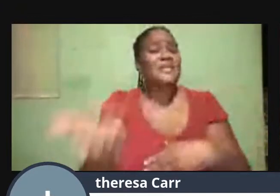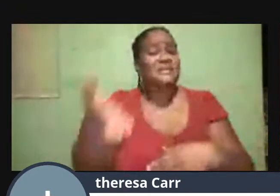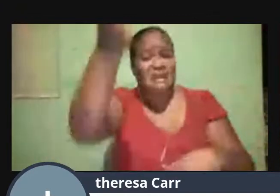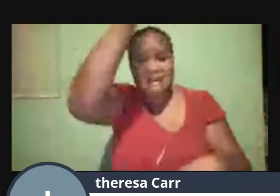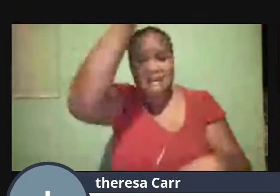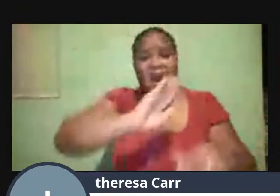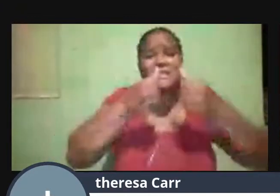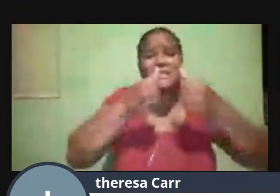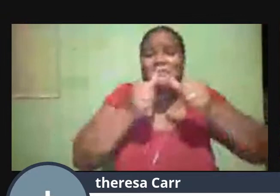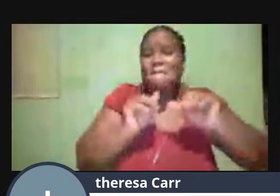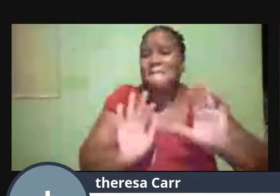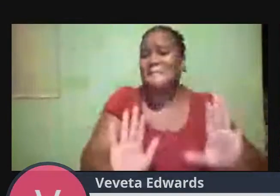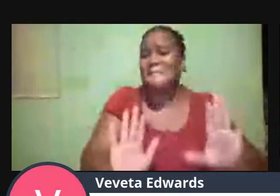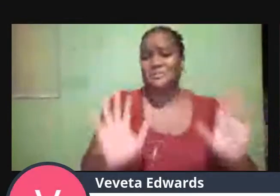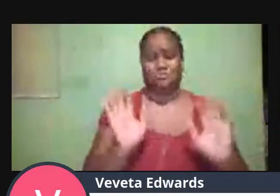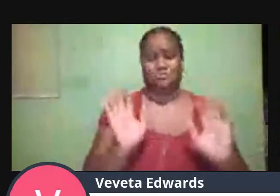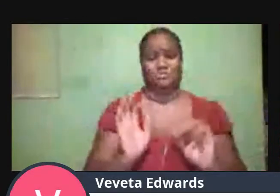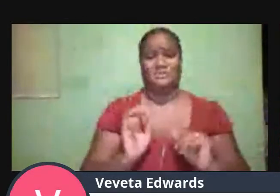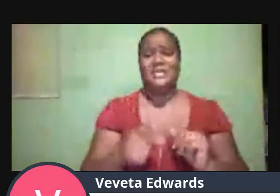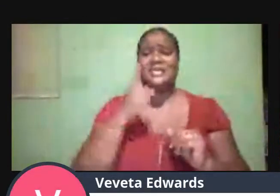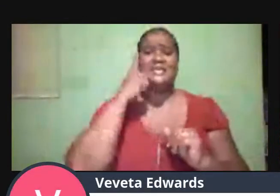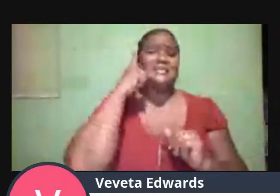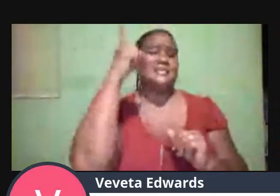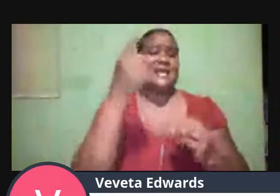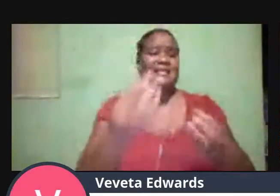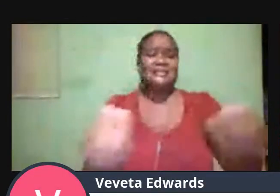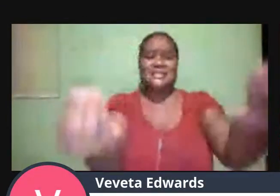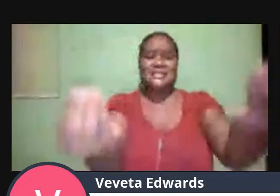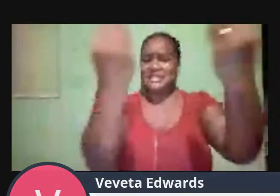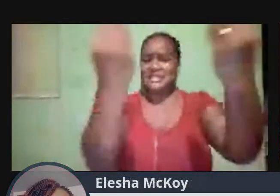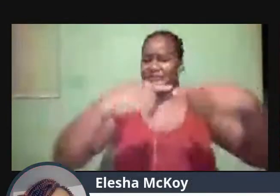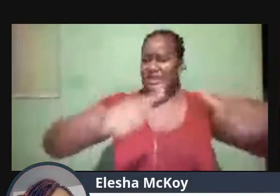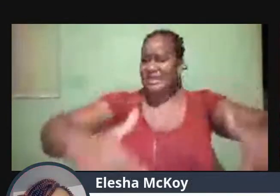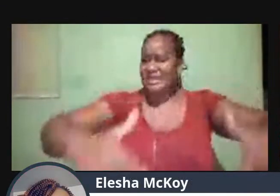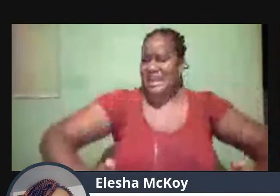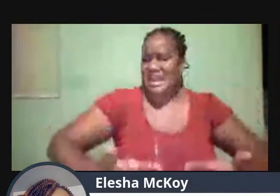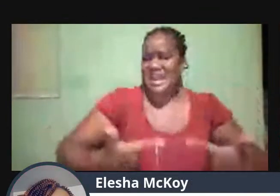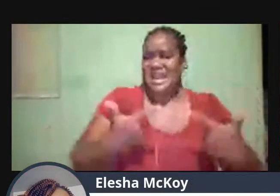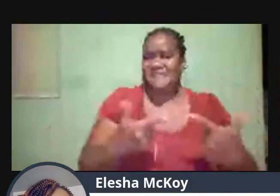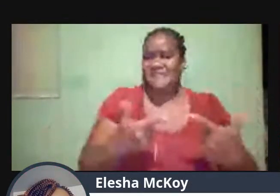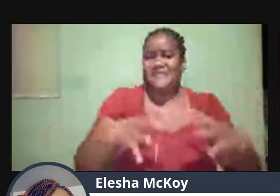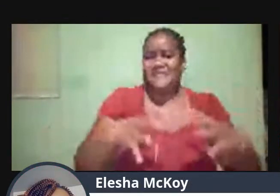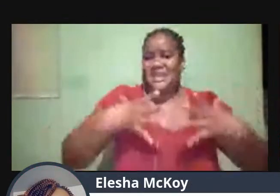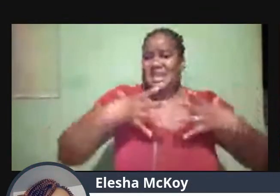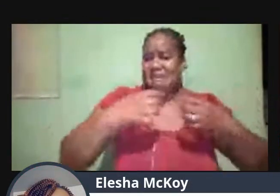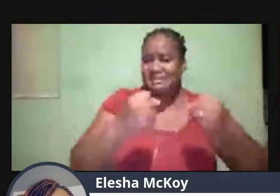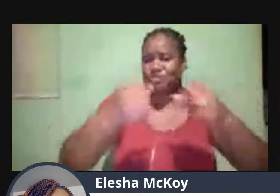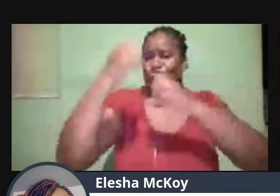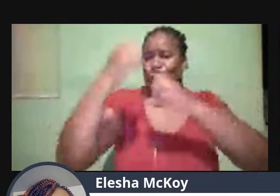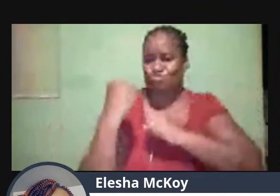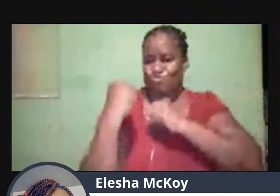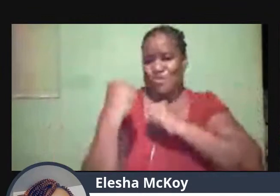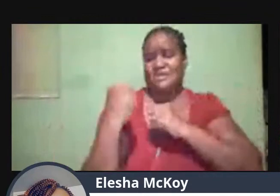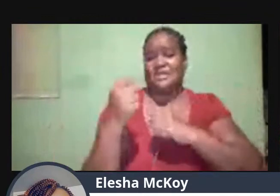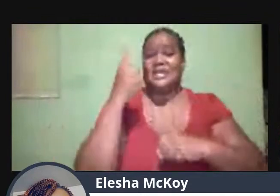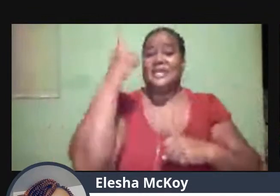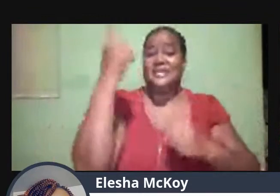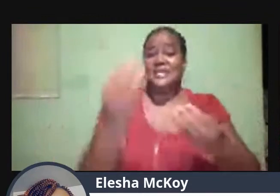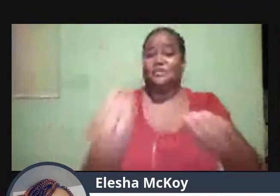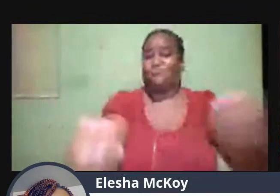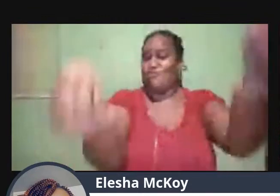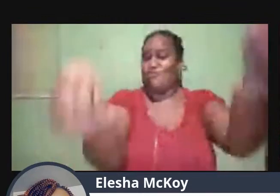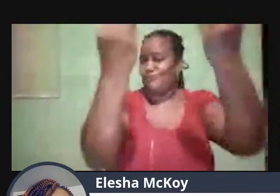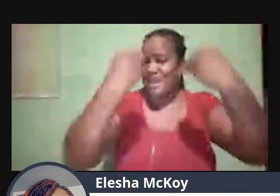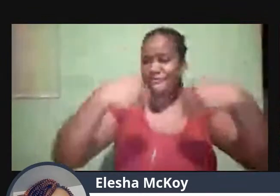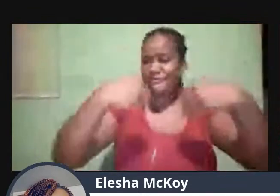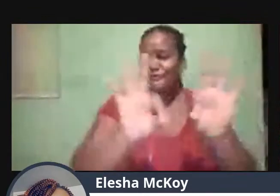us tremendously. He has given us life. He has given us health. He has given us strength. He has provided for our families.